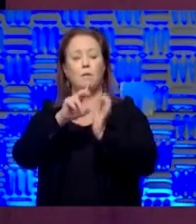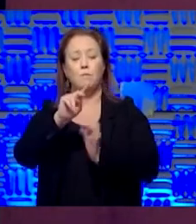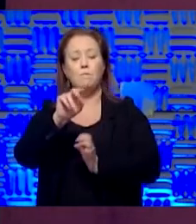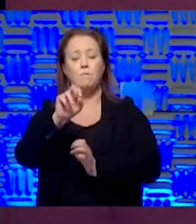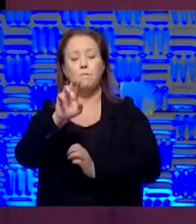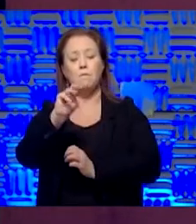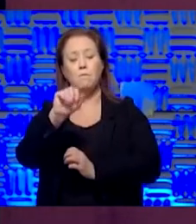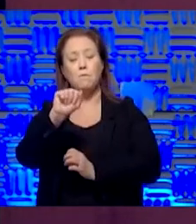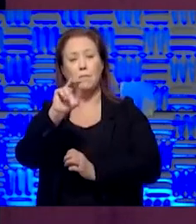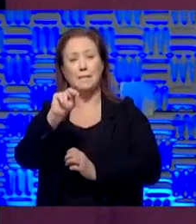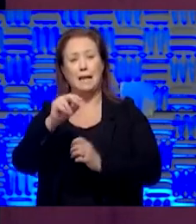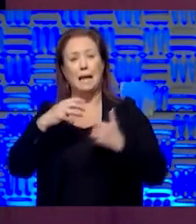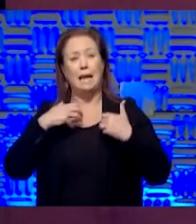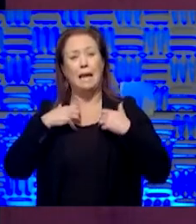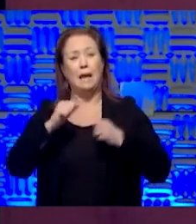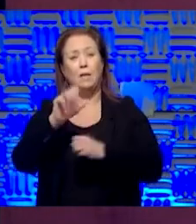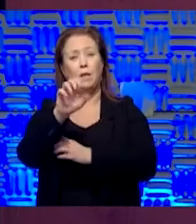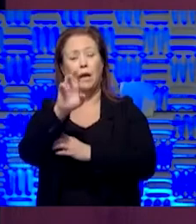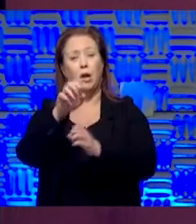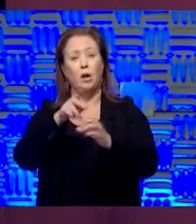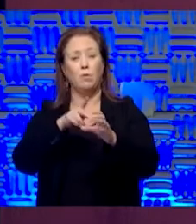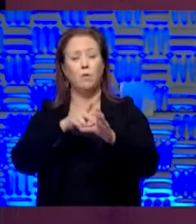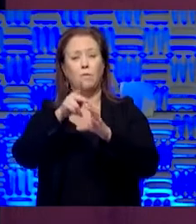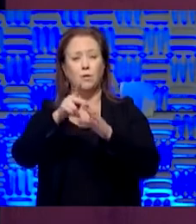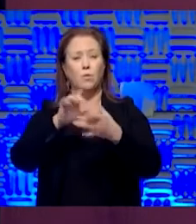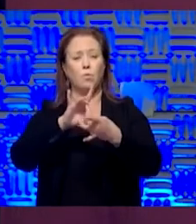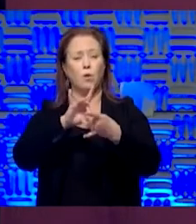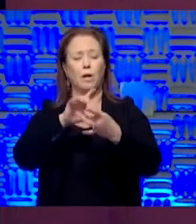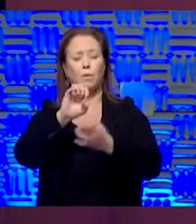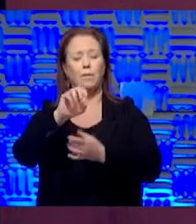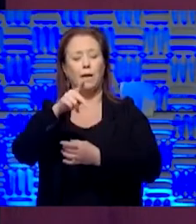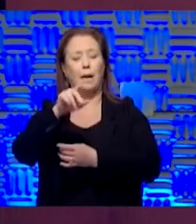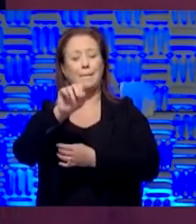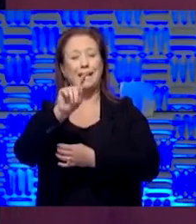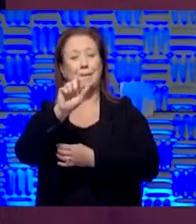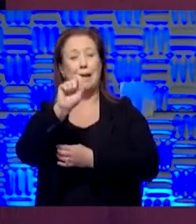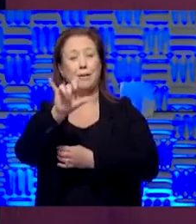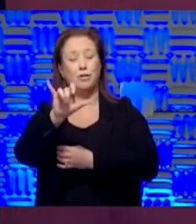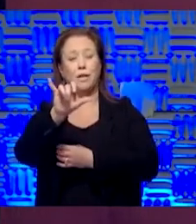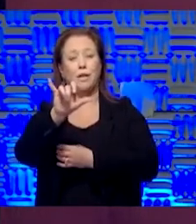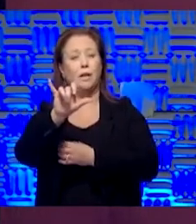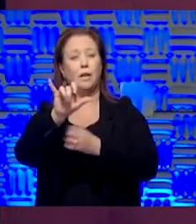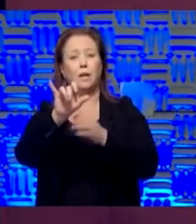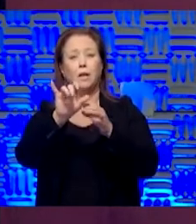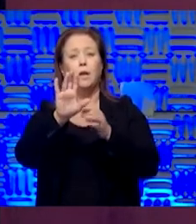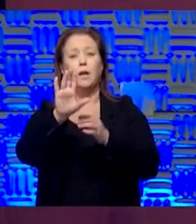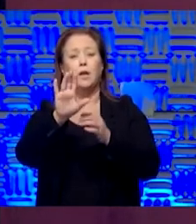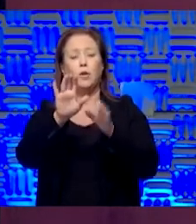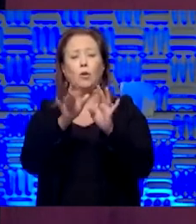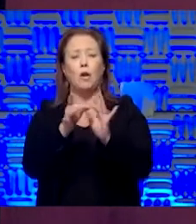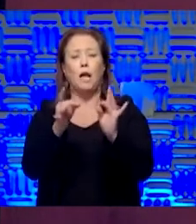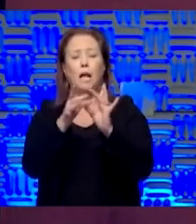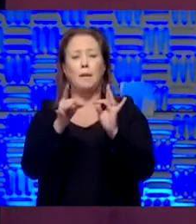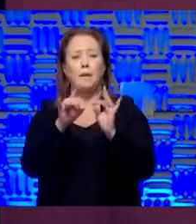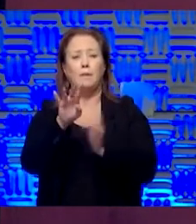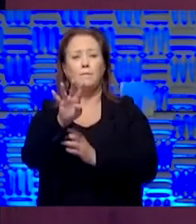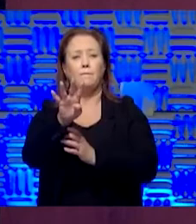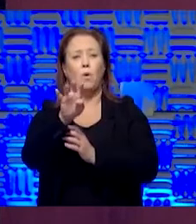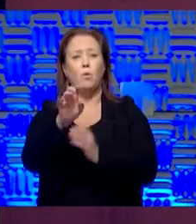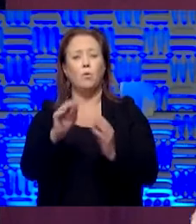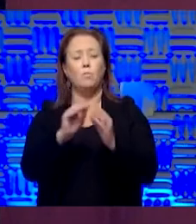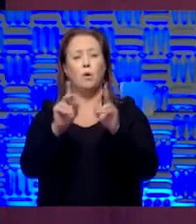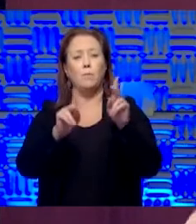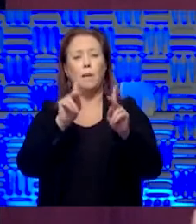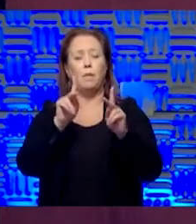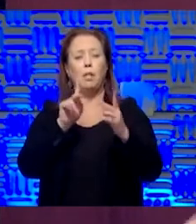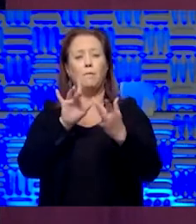those of the healthcare profession and who work around epidemiology a lot, I can't tell you how important your comment, Lee, about 400 more people to